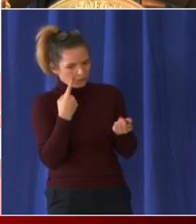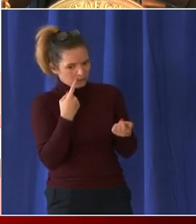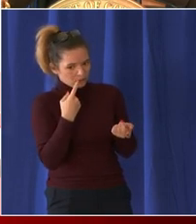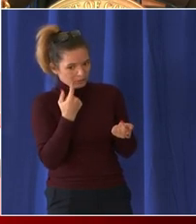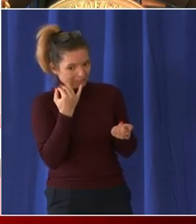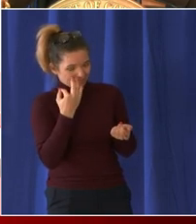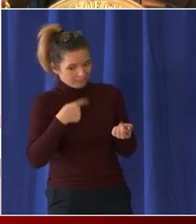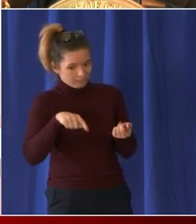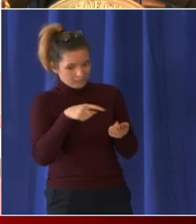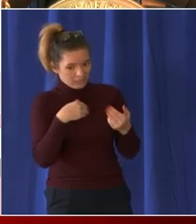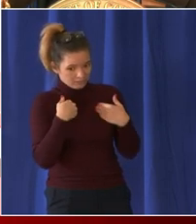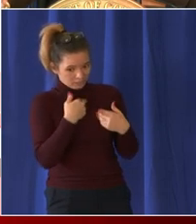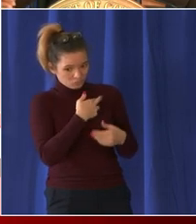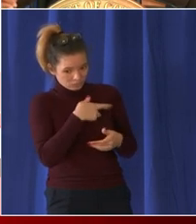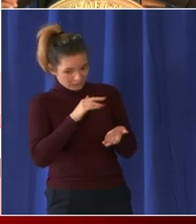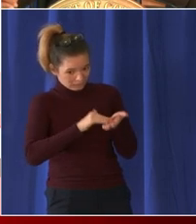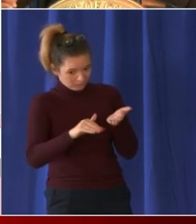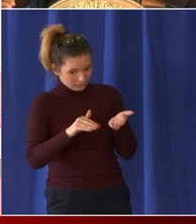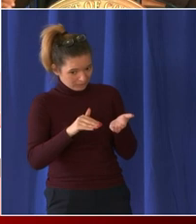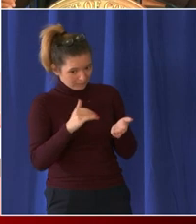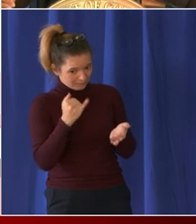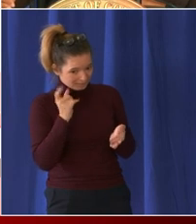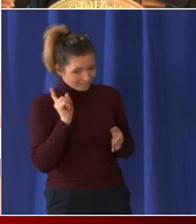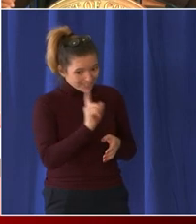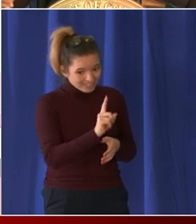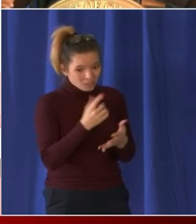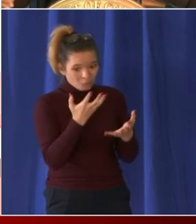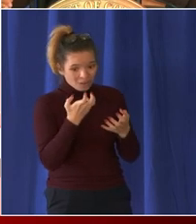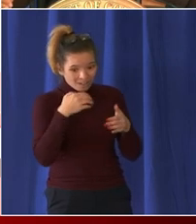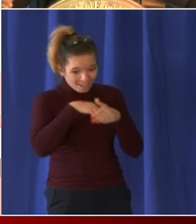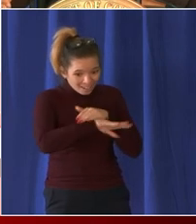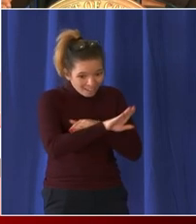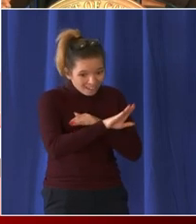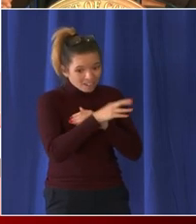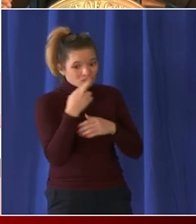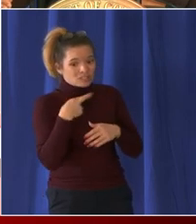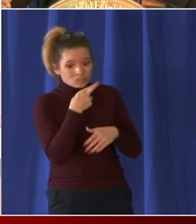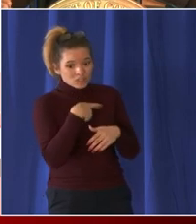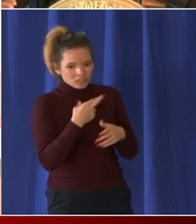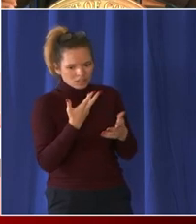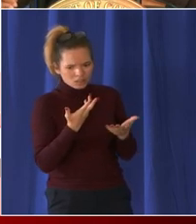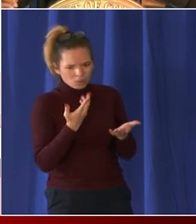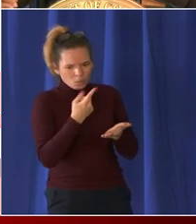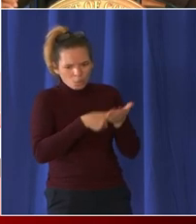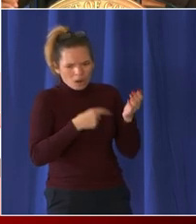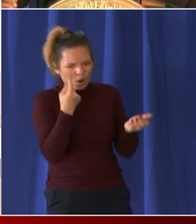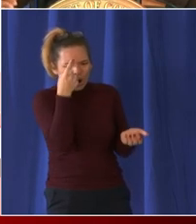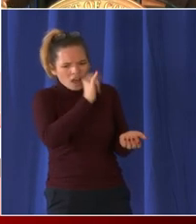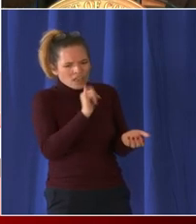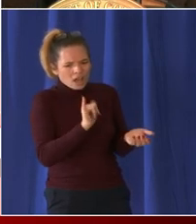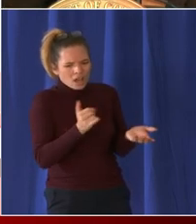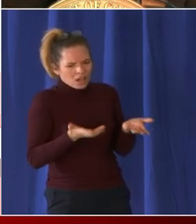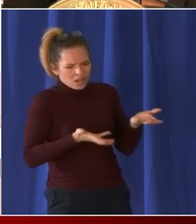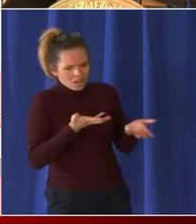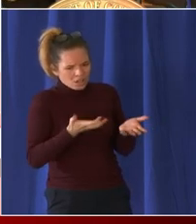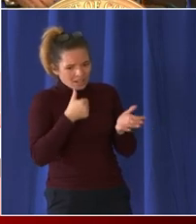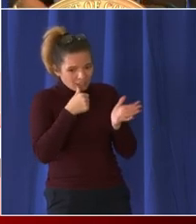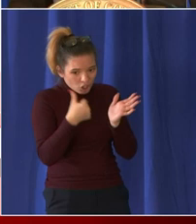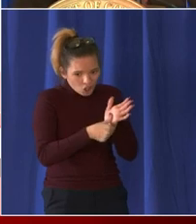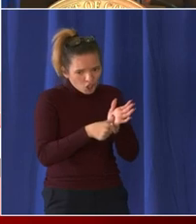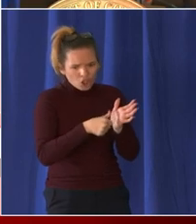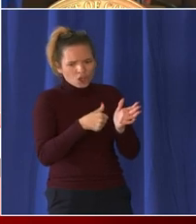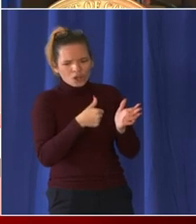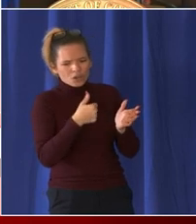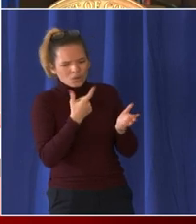restaurant or a business what what's acceptable what's permissible for a patron to show um